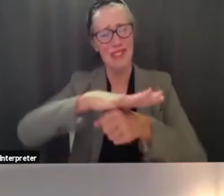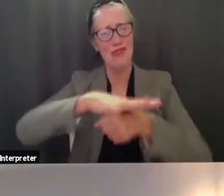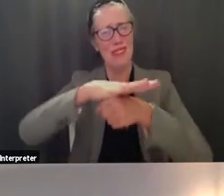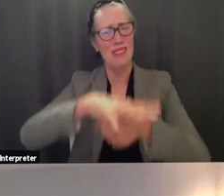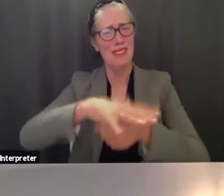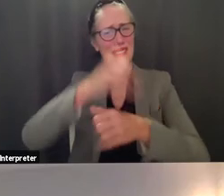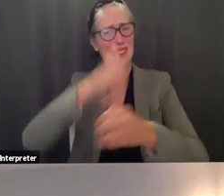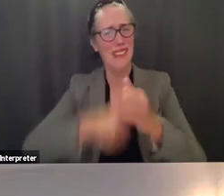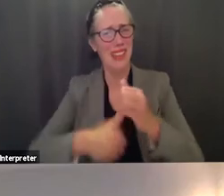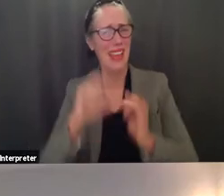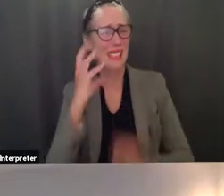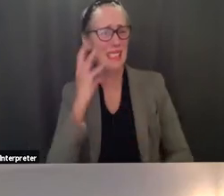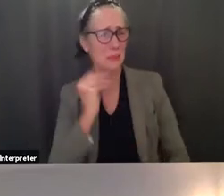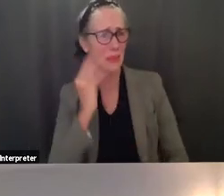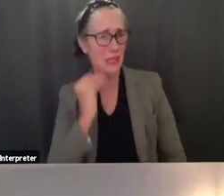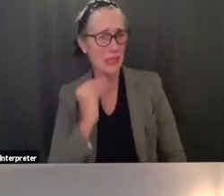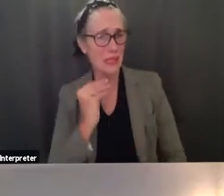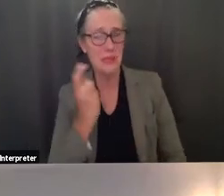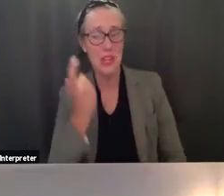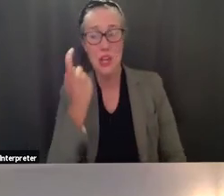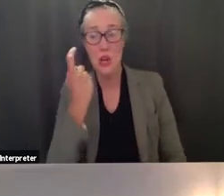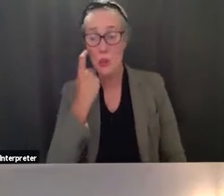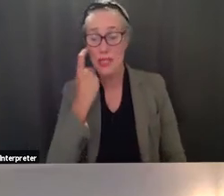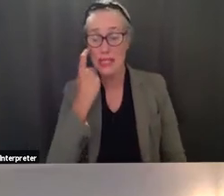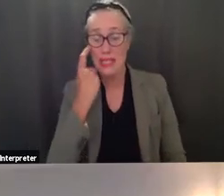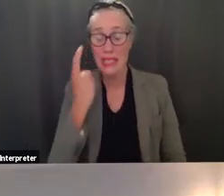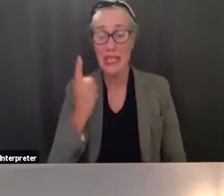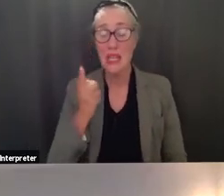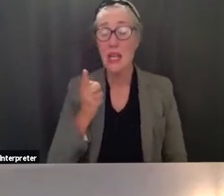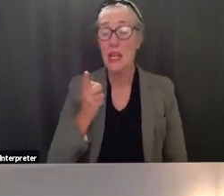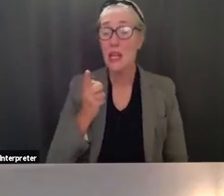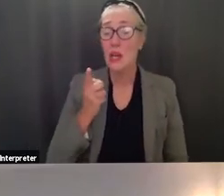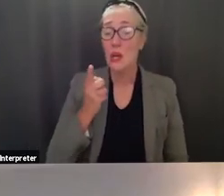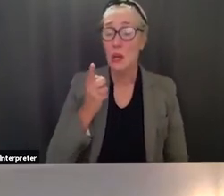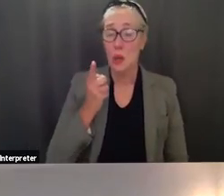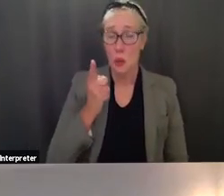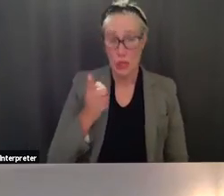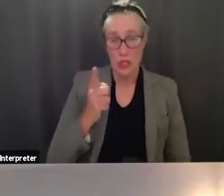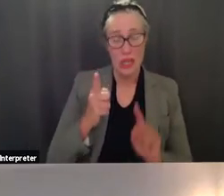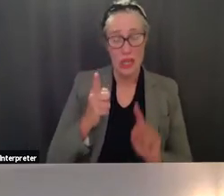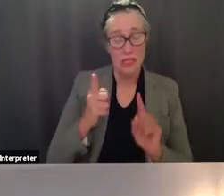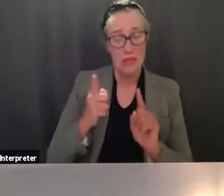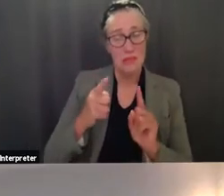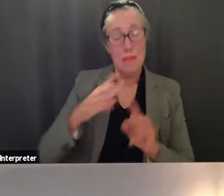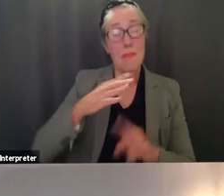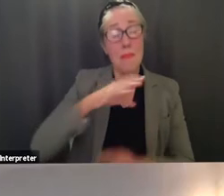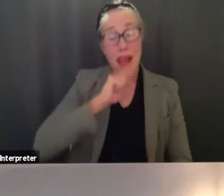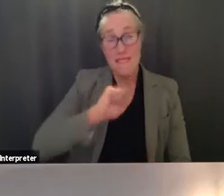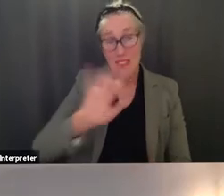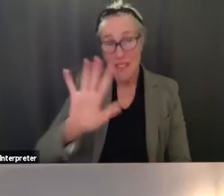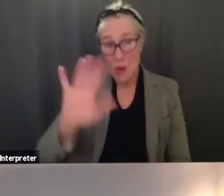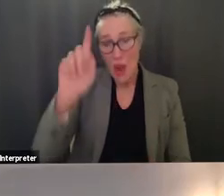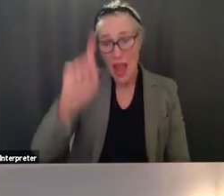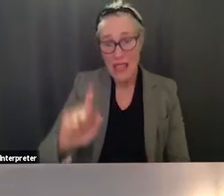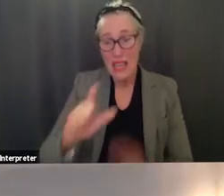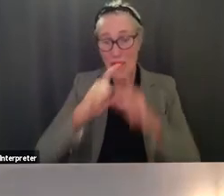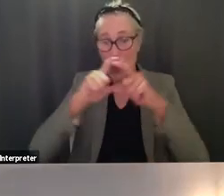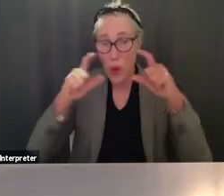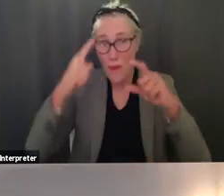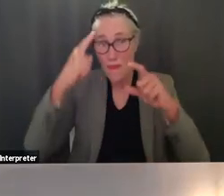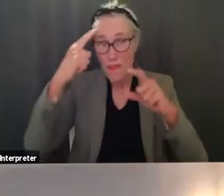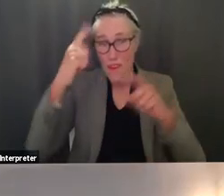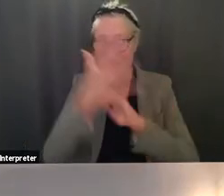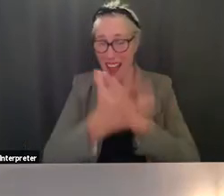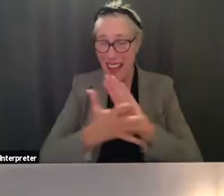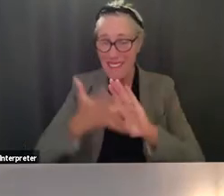we recently took a plane trip with my five-year-old who had to wear a mask for about four hours and it was really hard for her she